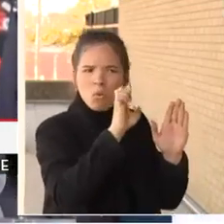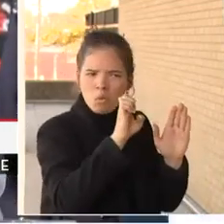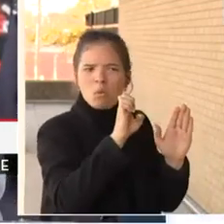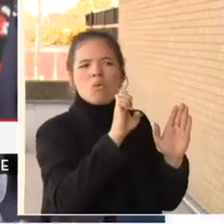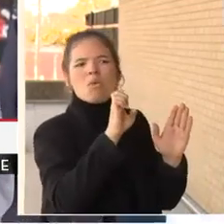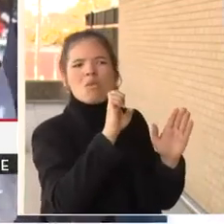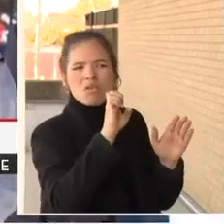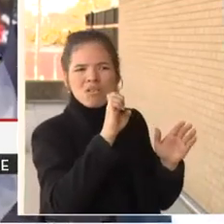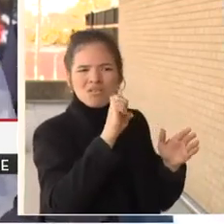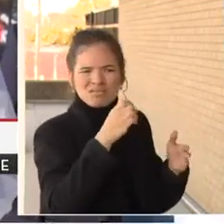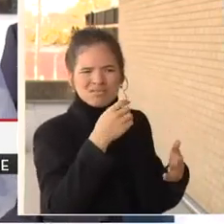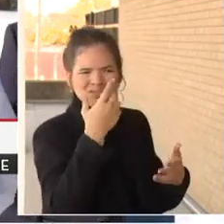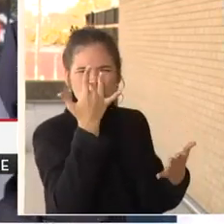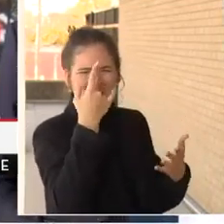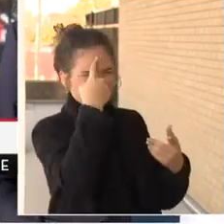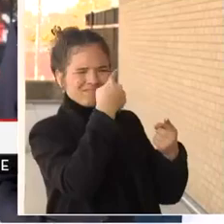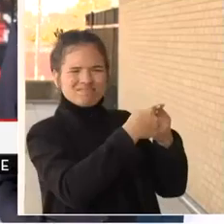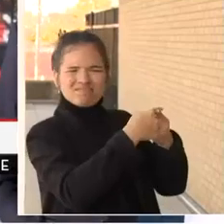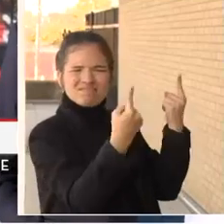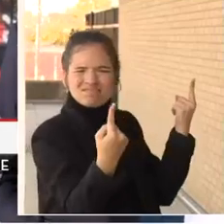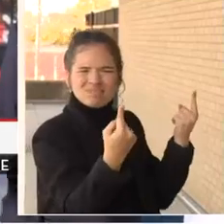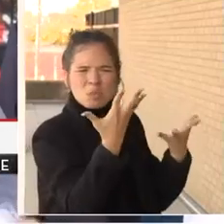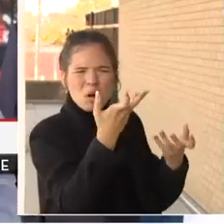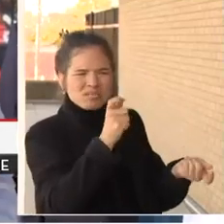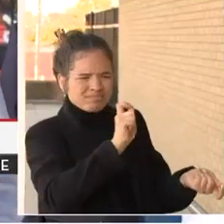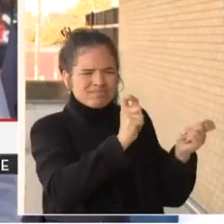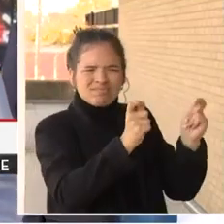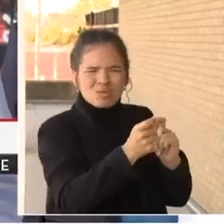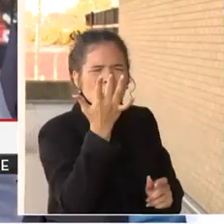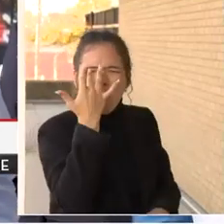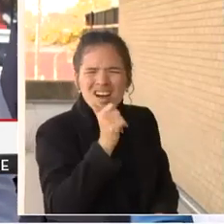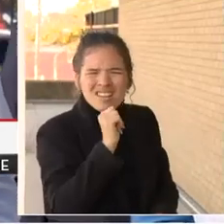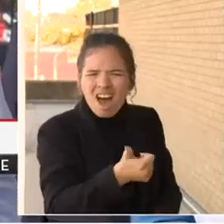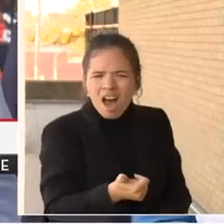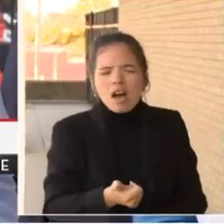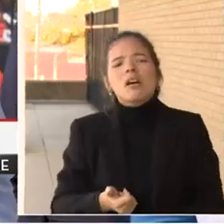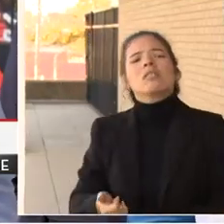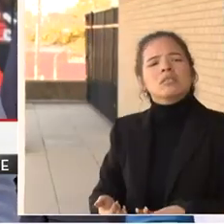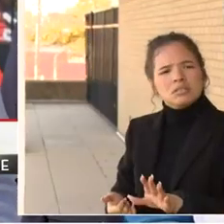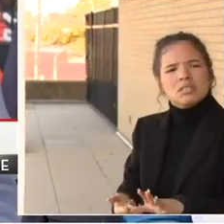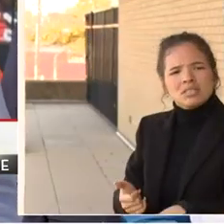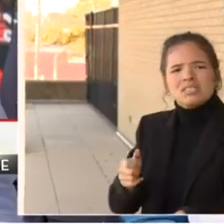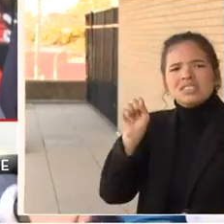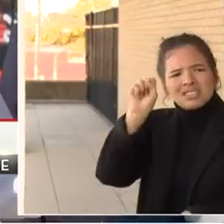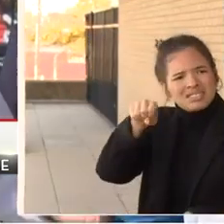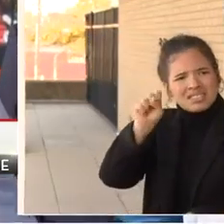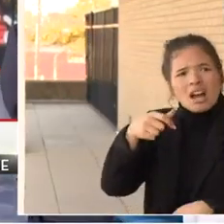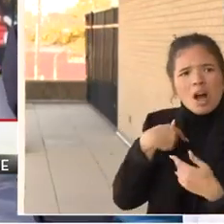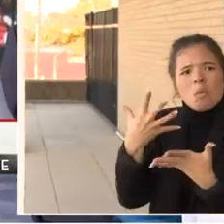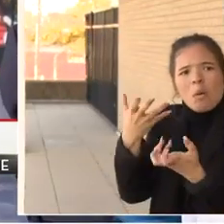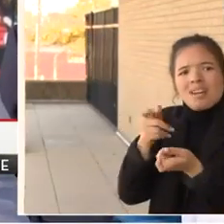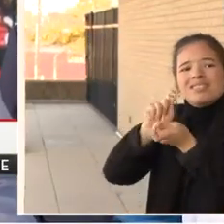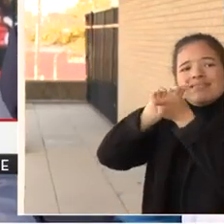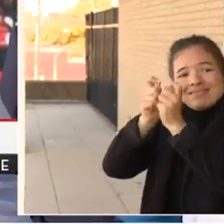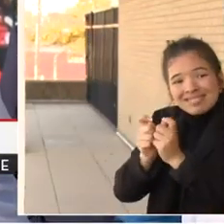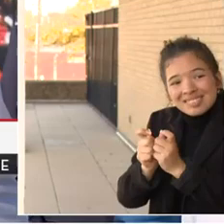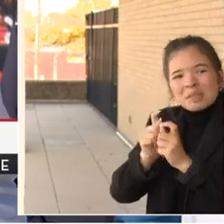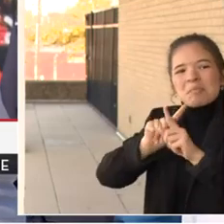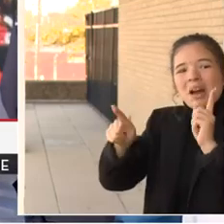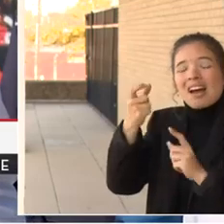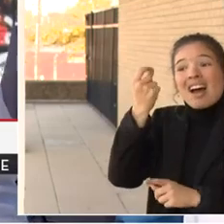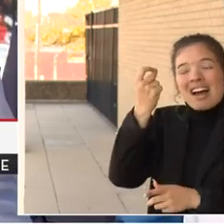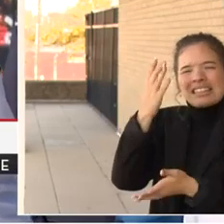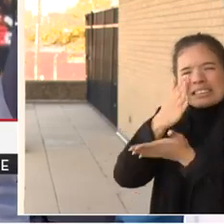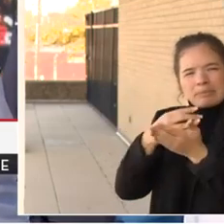I'm not opposed to changing the D.C. criminal code. There are parts of the criminal code that I'm opposed to. Overall, think the mayor and I have both been on